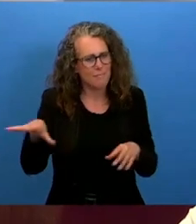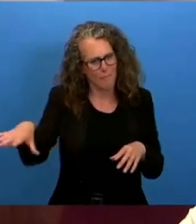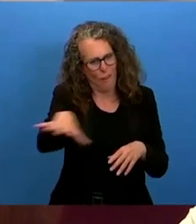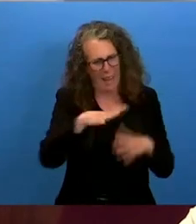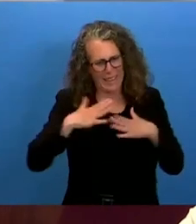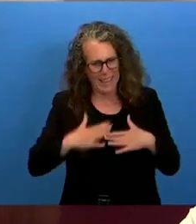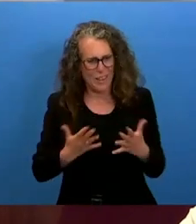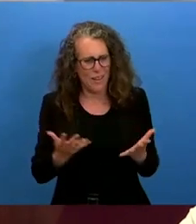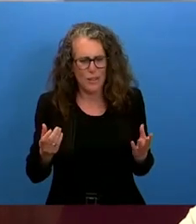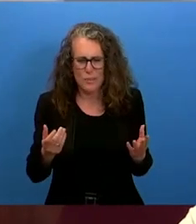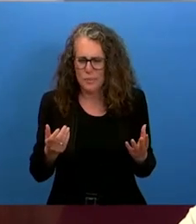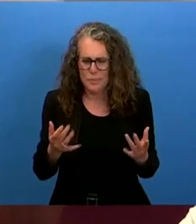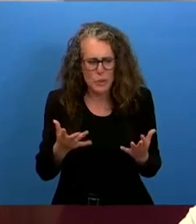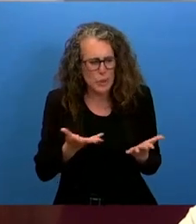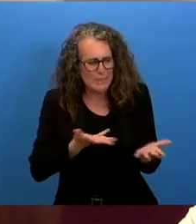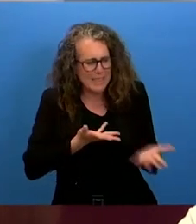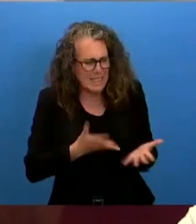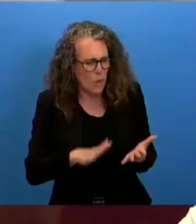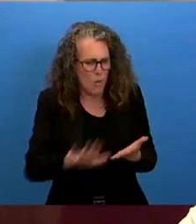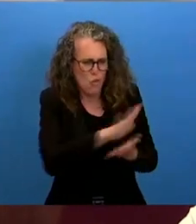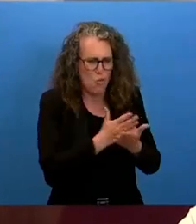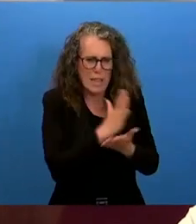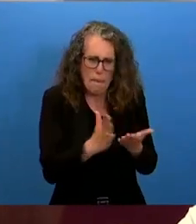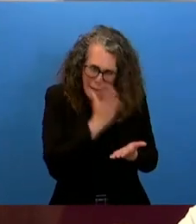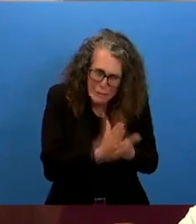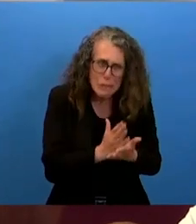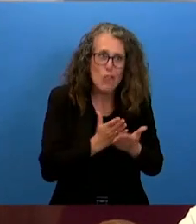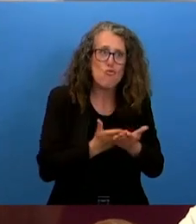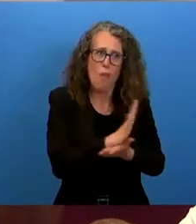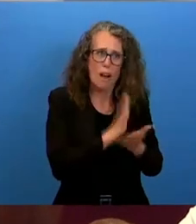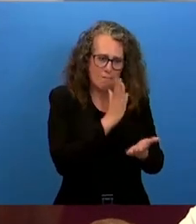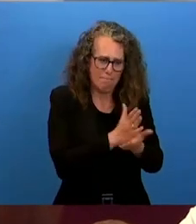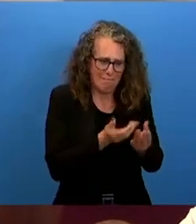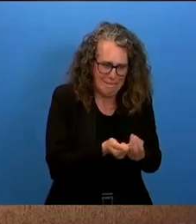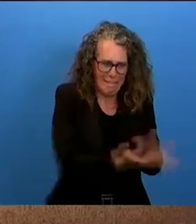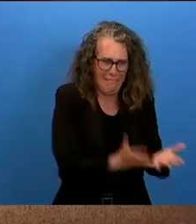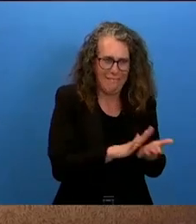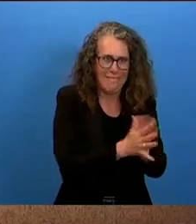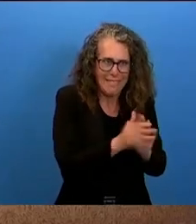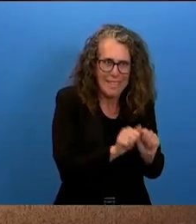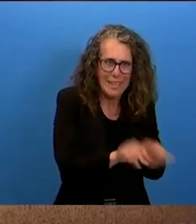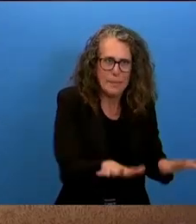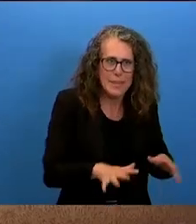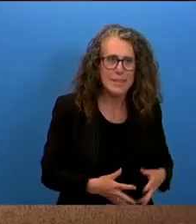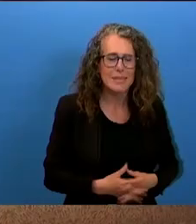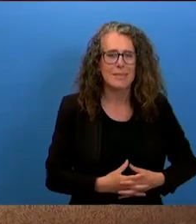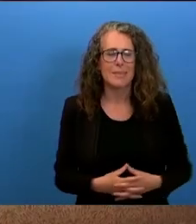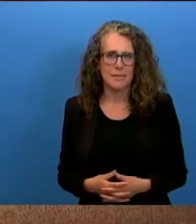in such a way that implements their rights thank you very much thank you thank your statement